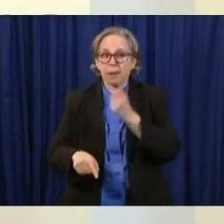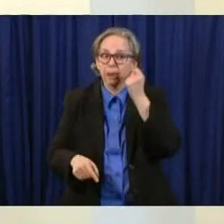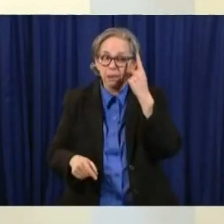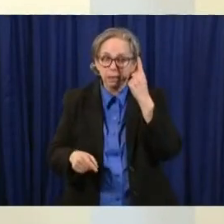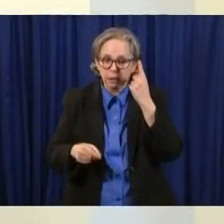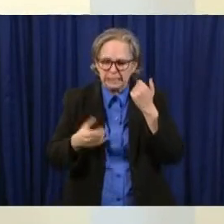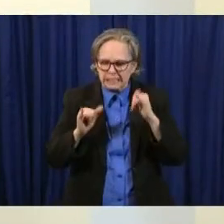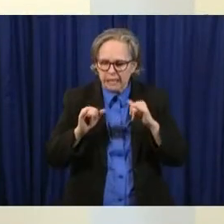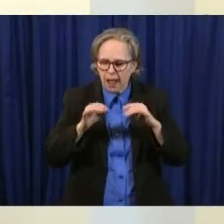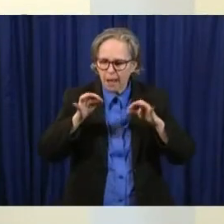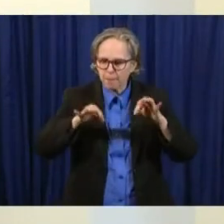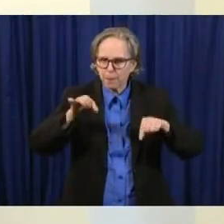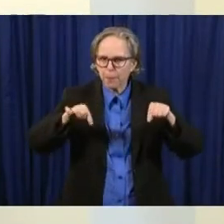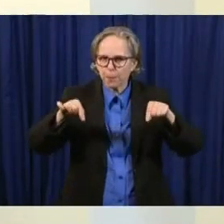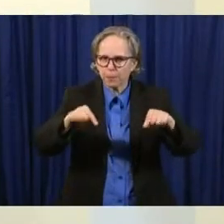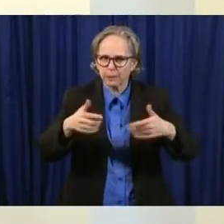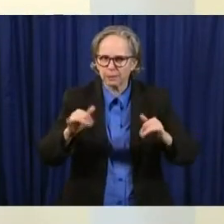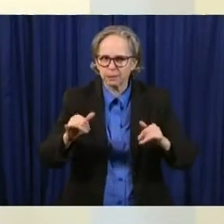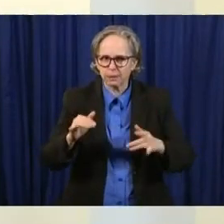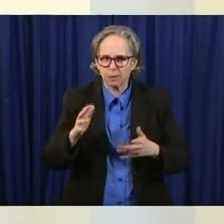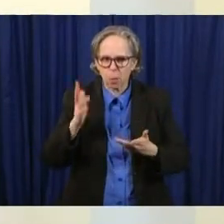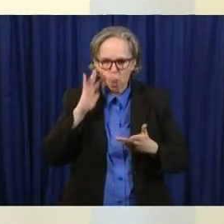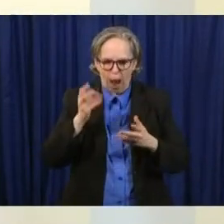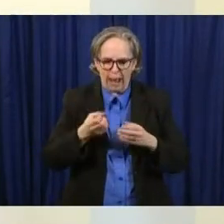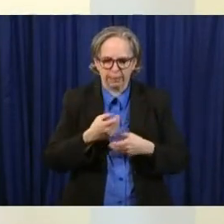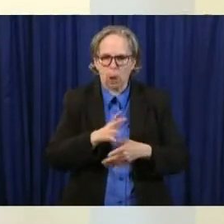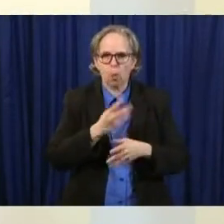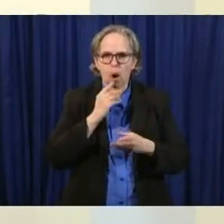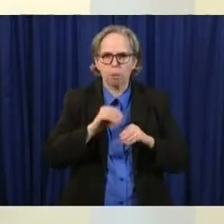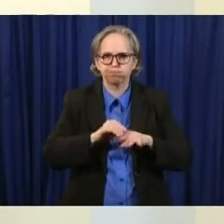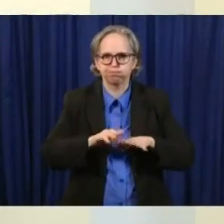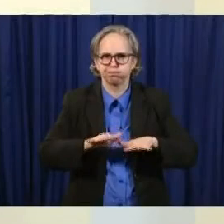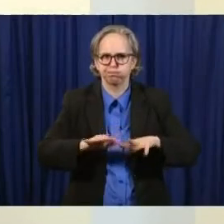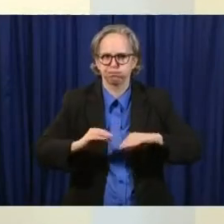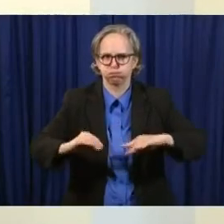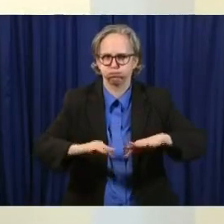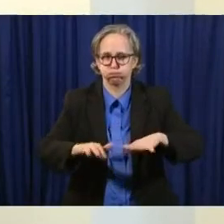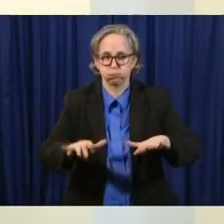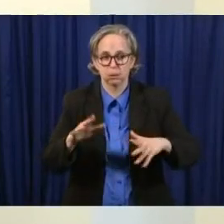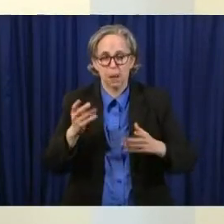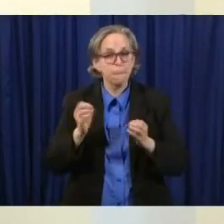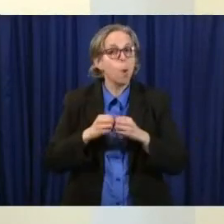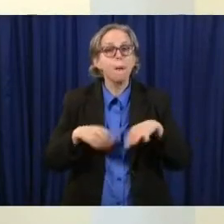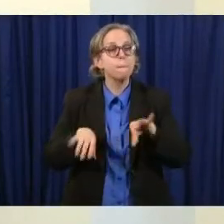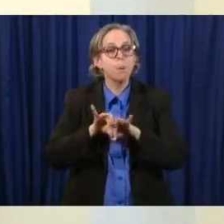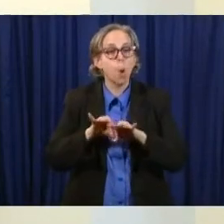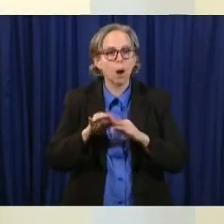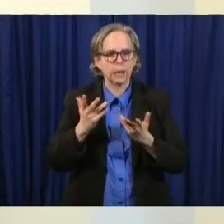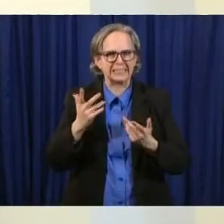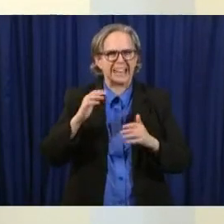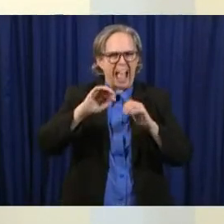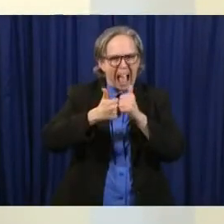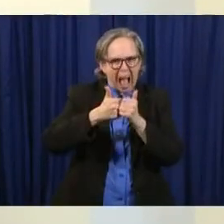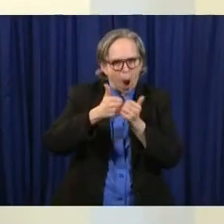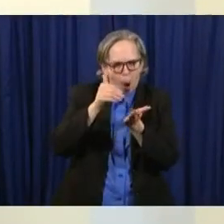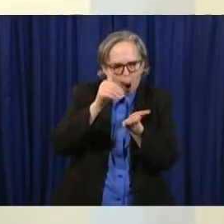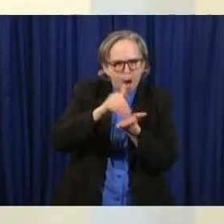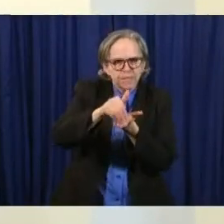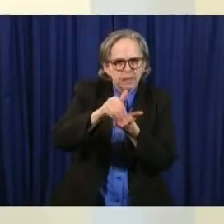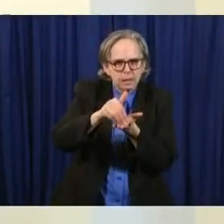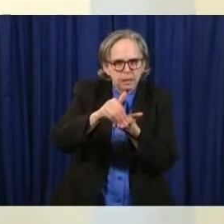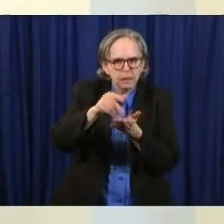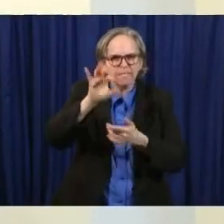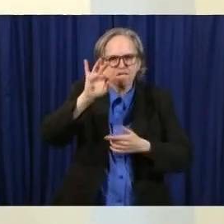they're going to start to multiply so it's the frequency of cleaning and it's the layering of all these things so the more often i do it